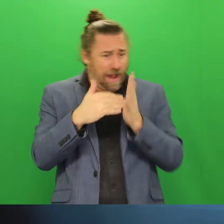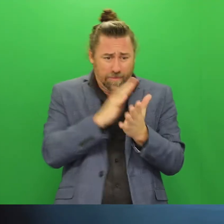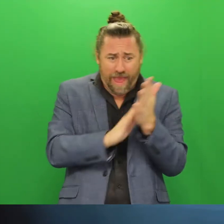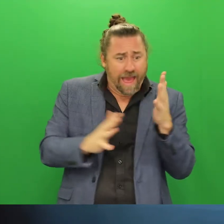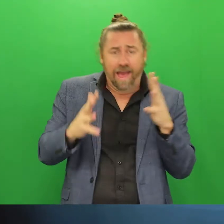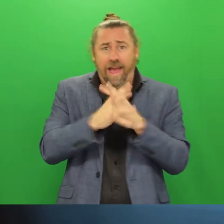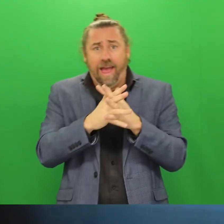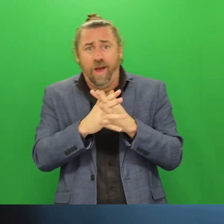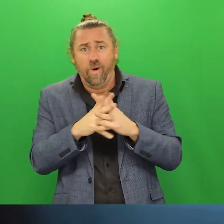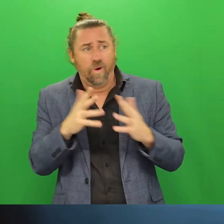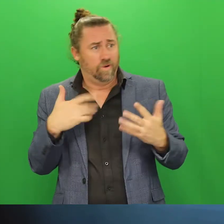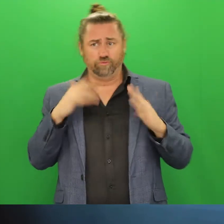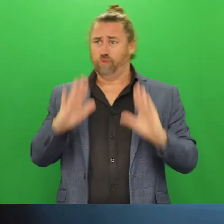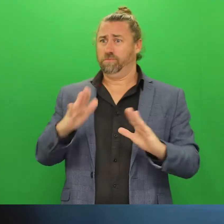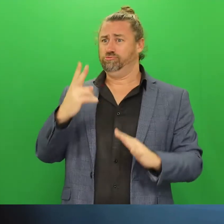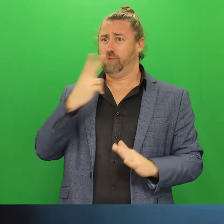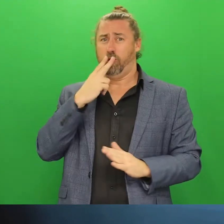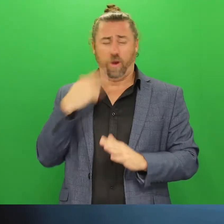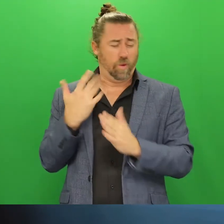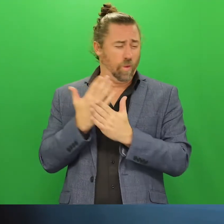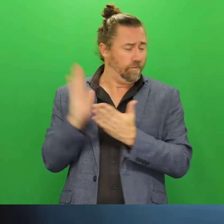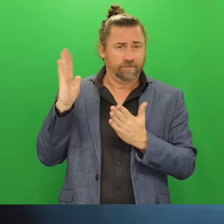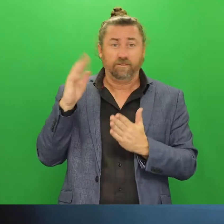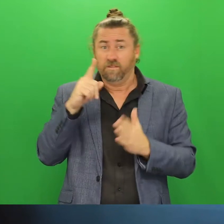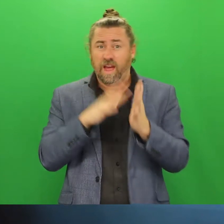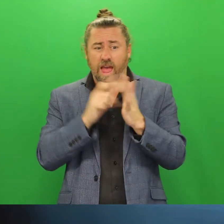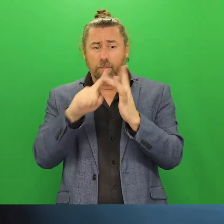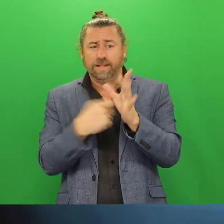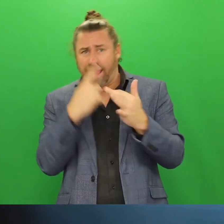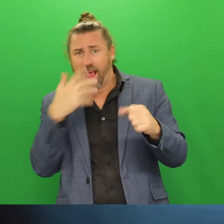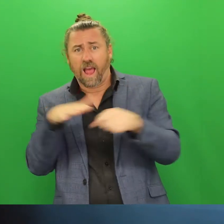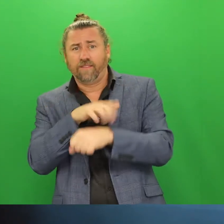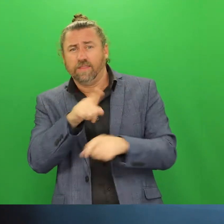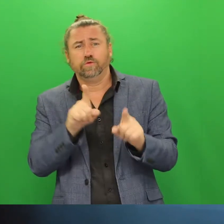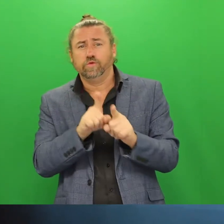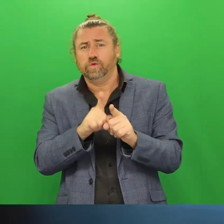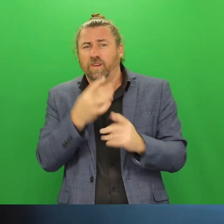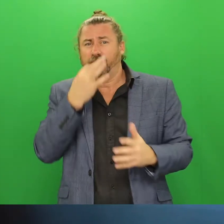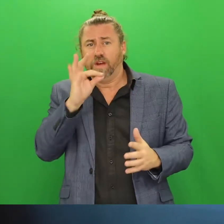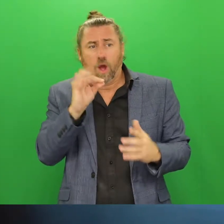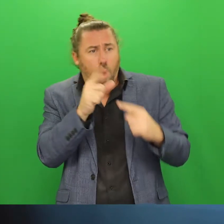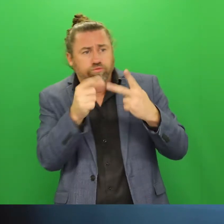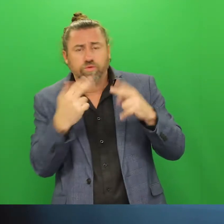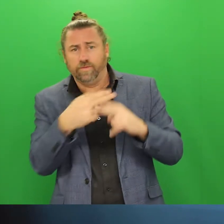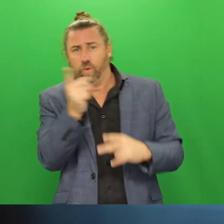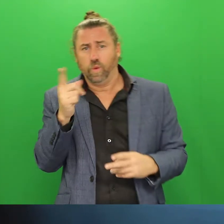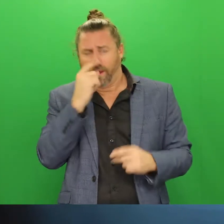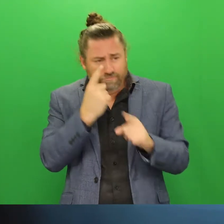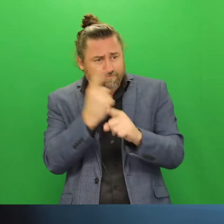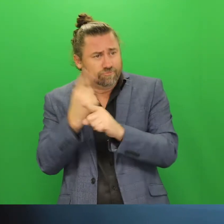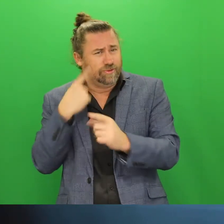through Medicare. So just have a chat with your regular healthcare provider if you're interested in quitting smoking to see what options you have.